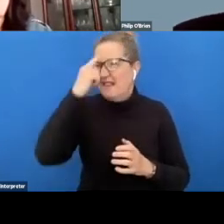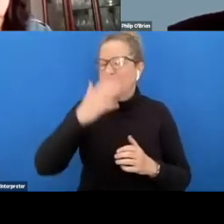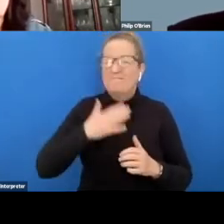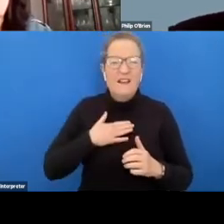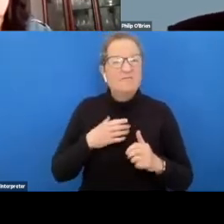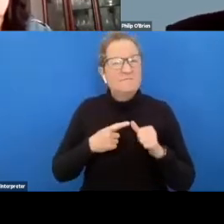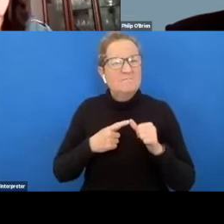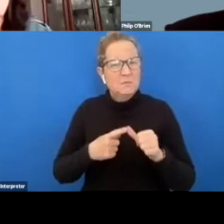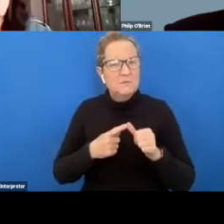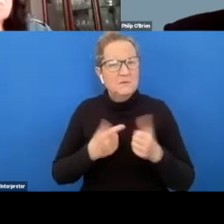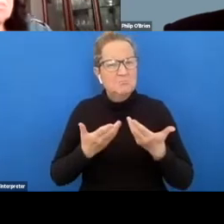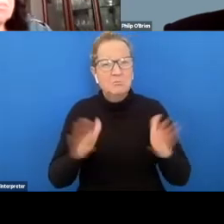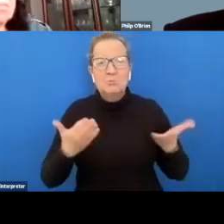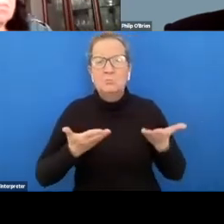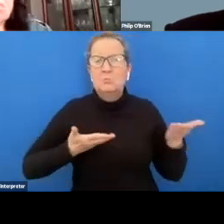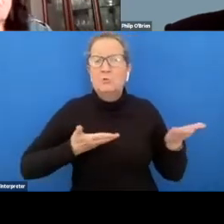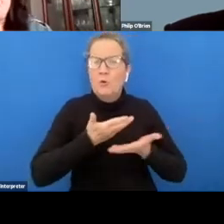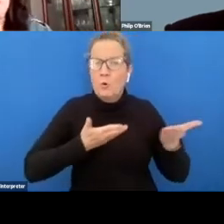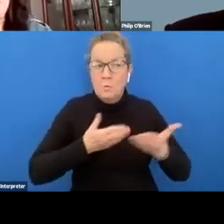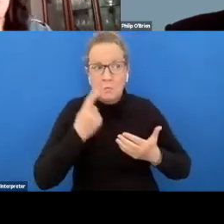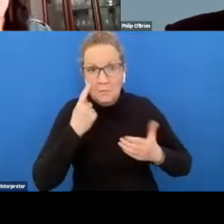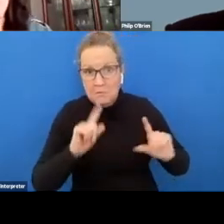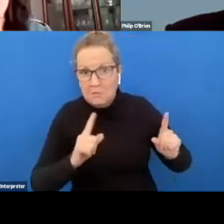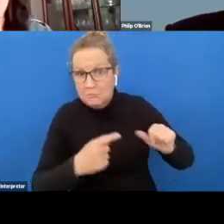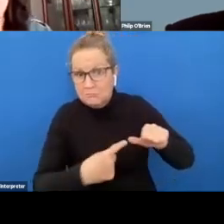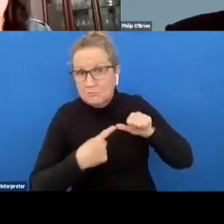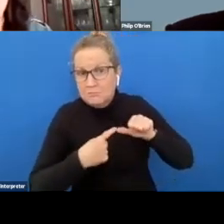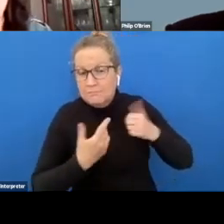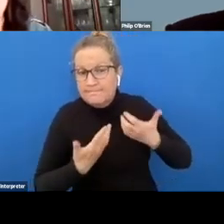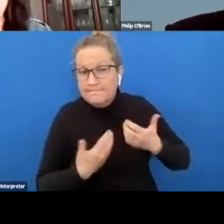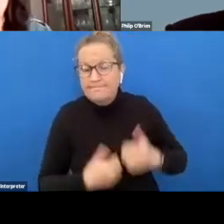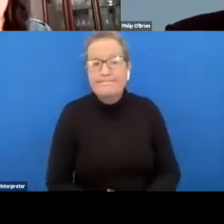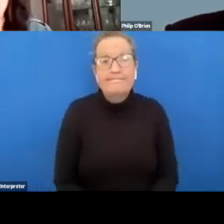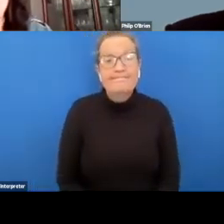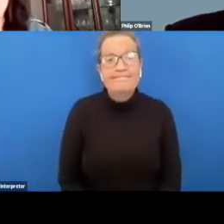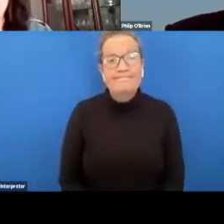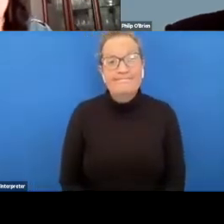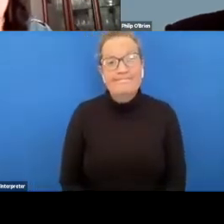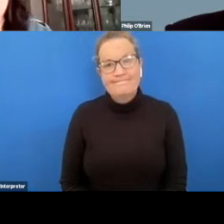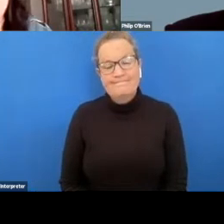having the conversation and and then seeing how they can make this work